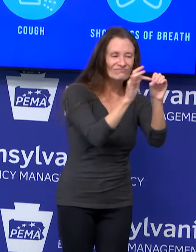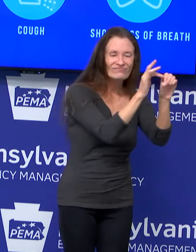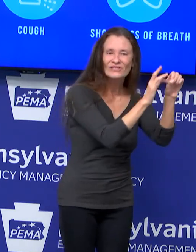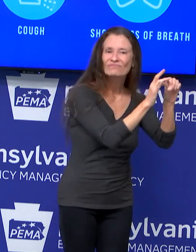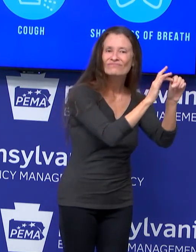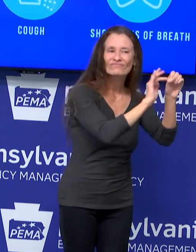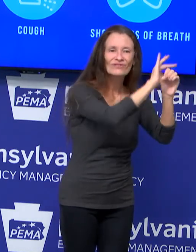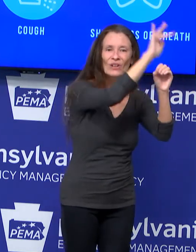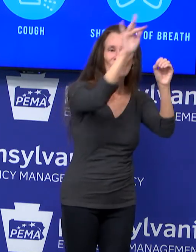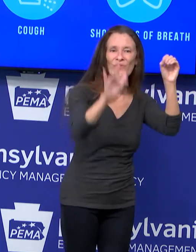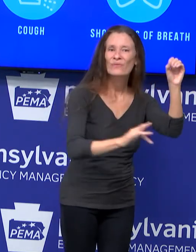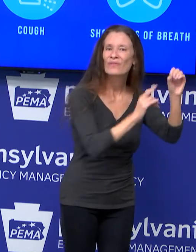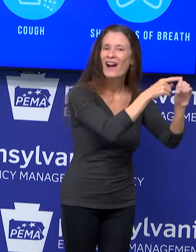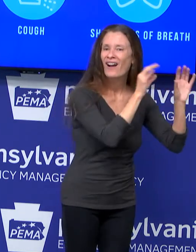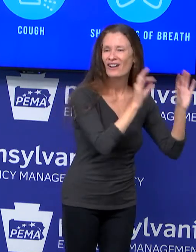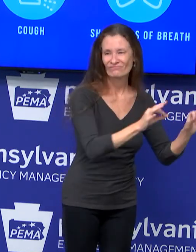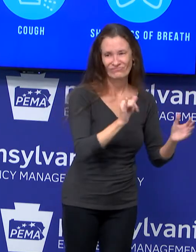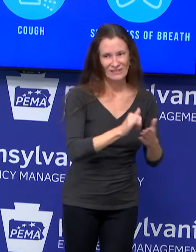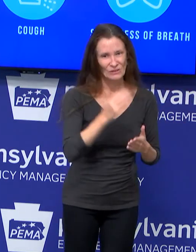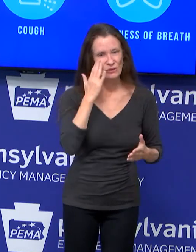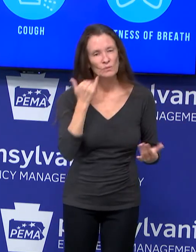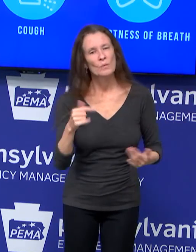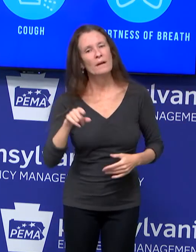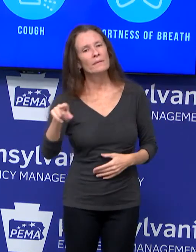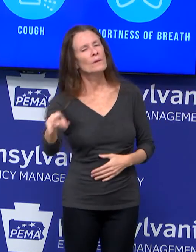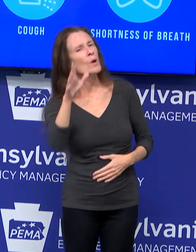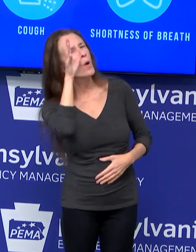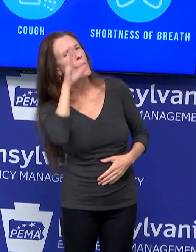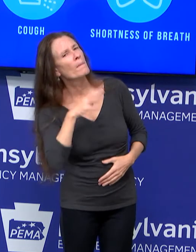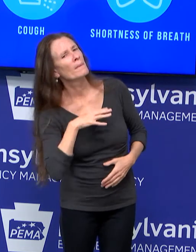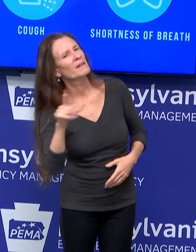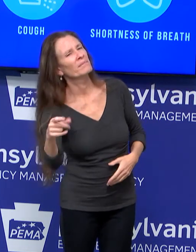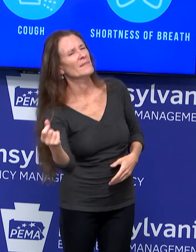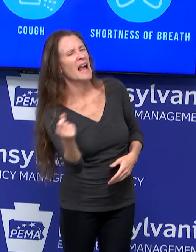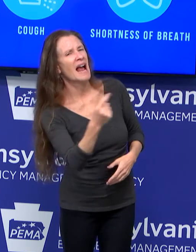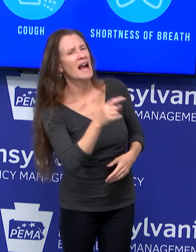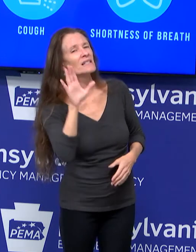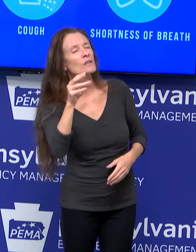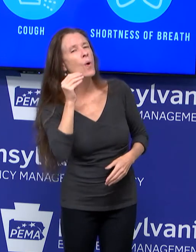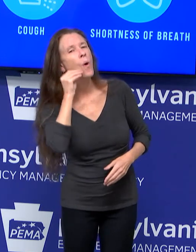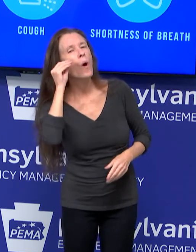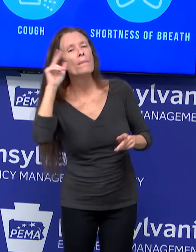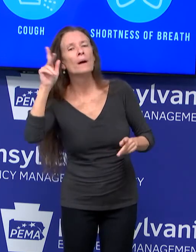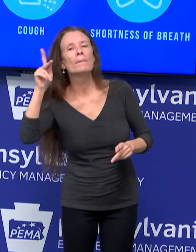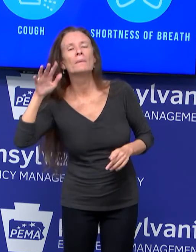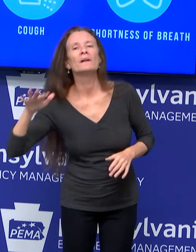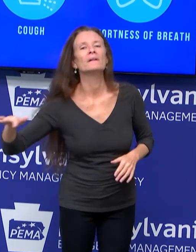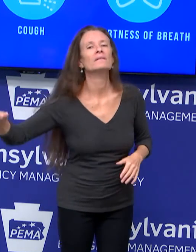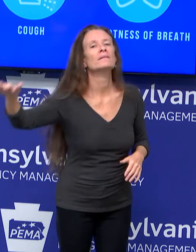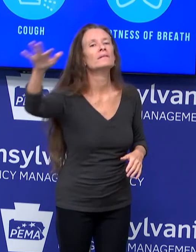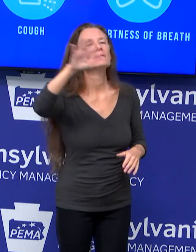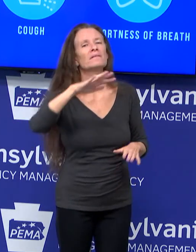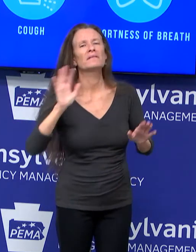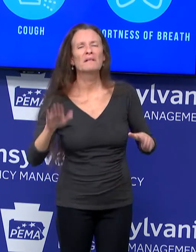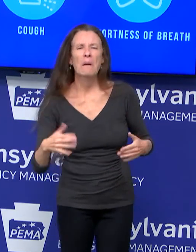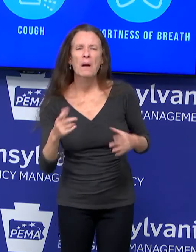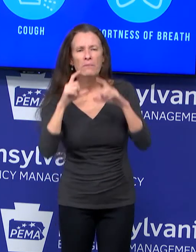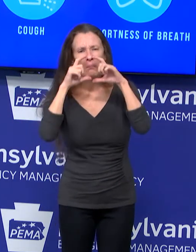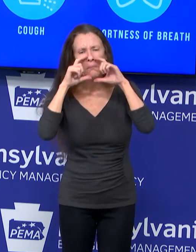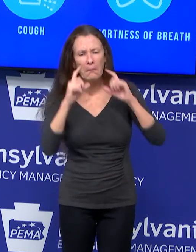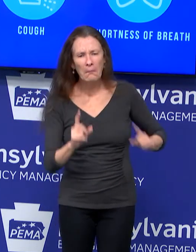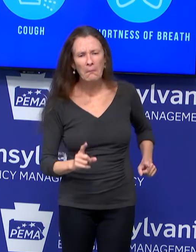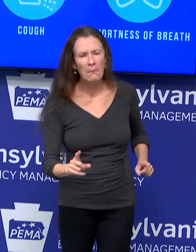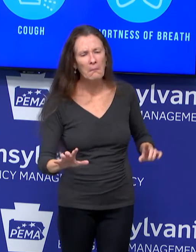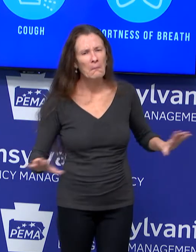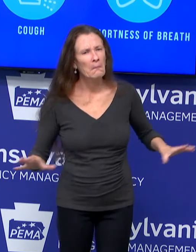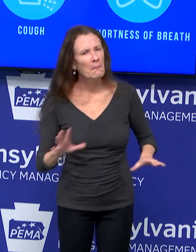Yeah. I think for people at home, I think a lot of people think, I'm already wearing a mask, I'm socially distancing. If we continue with this